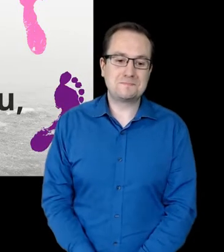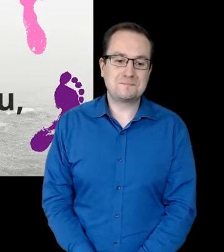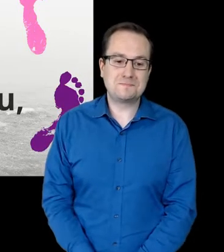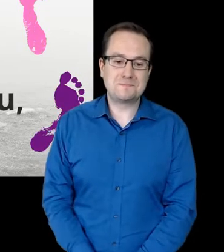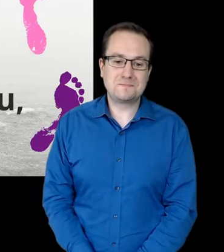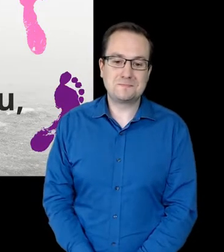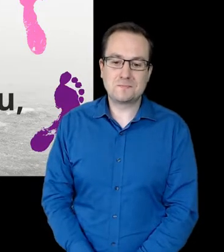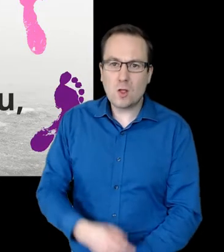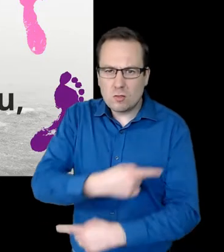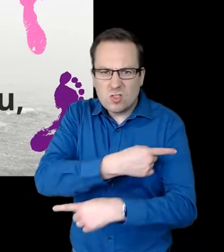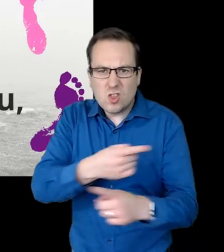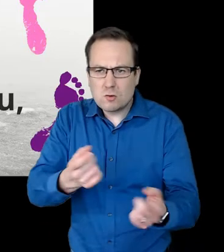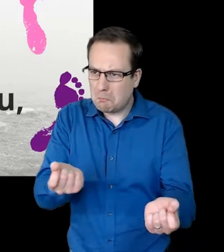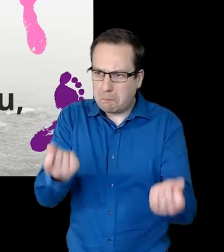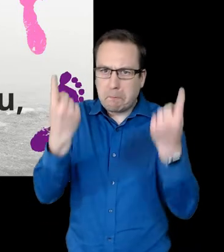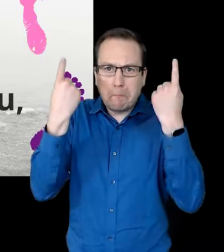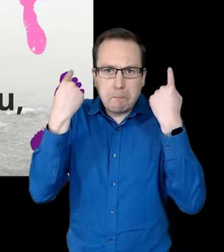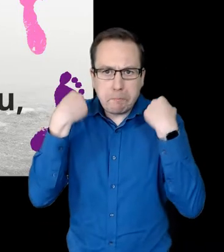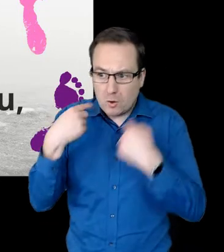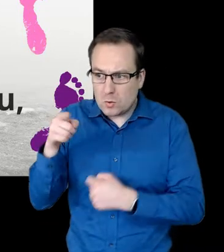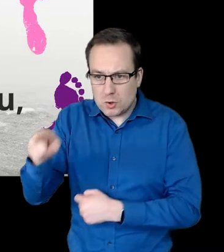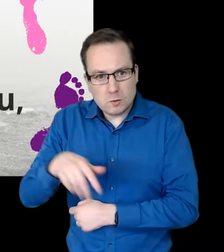Will you kiss